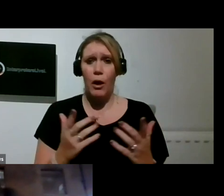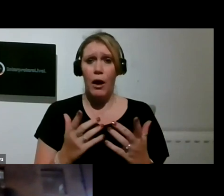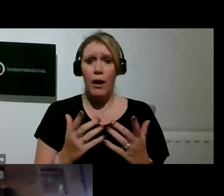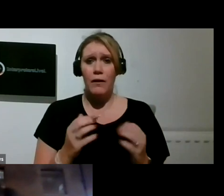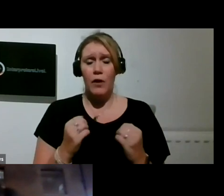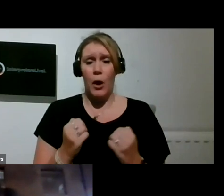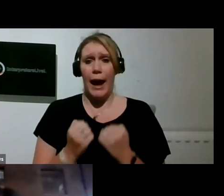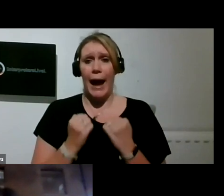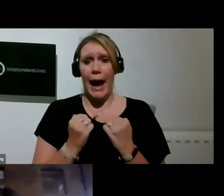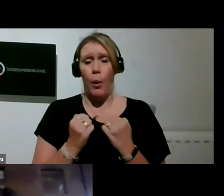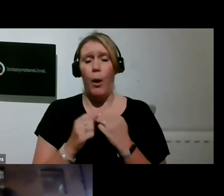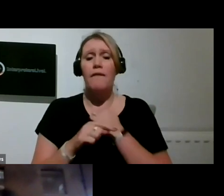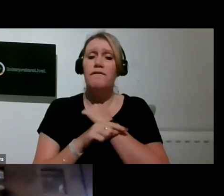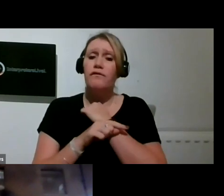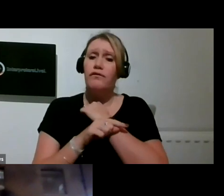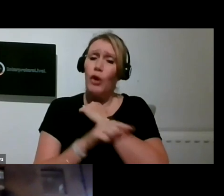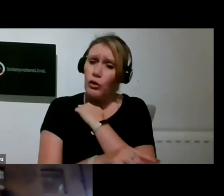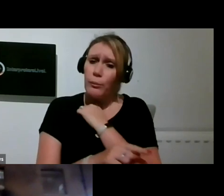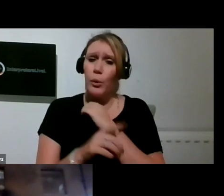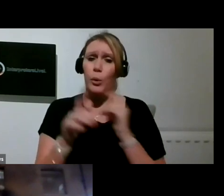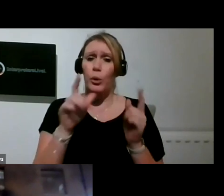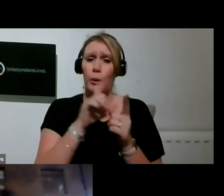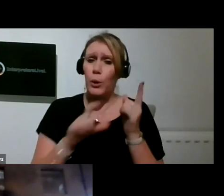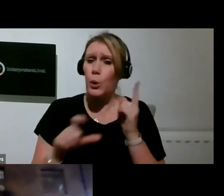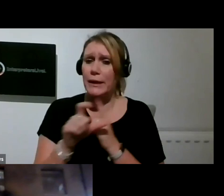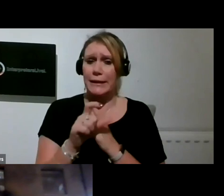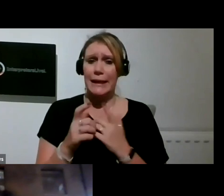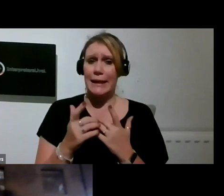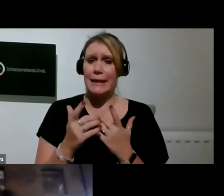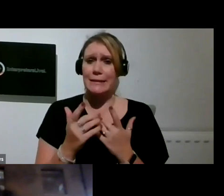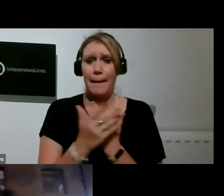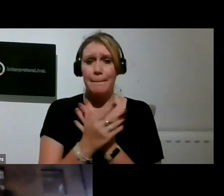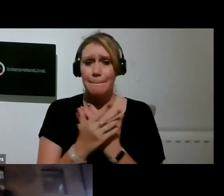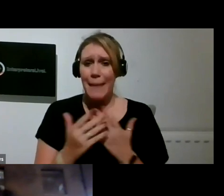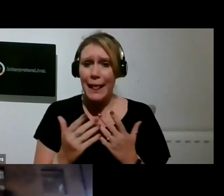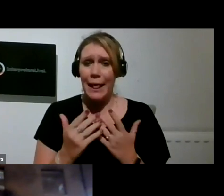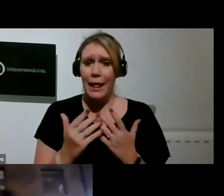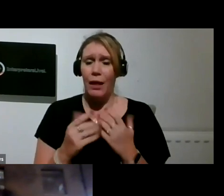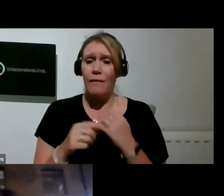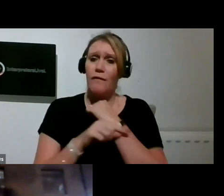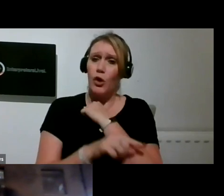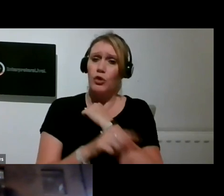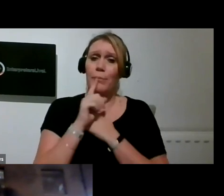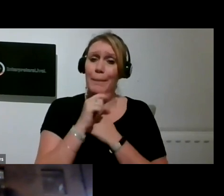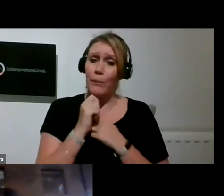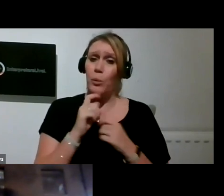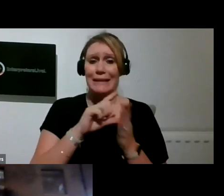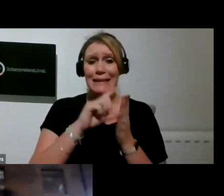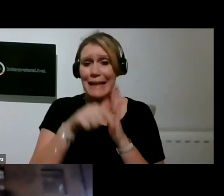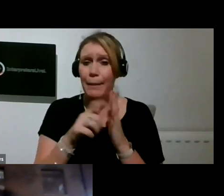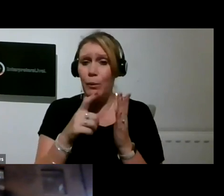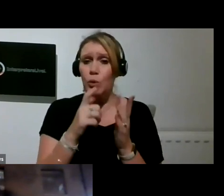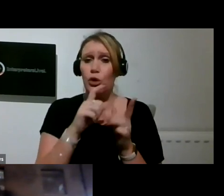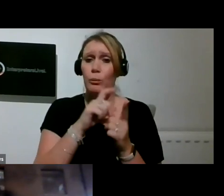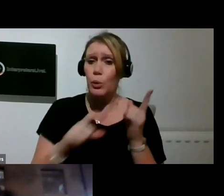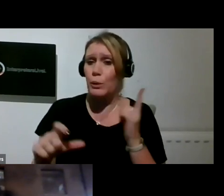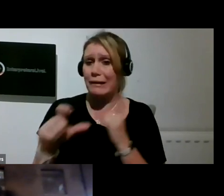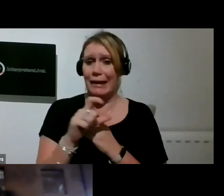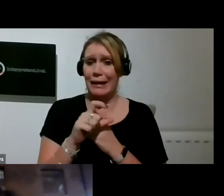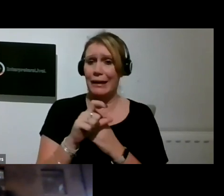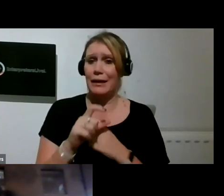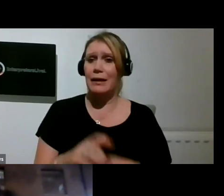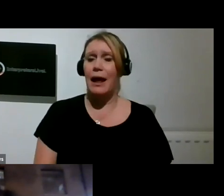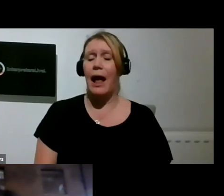particularly vulnerable, extremely vulnerable communities, many of whom are from the disabled community, and the